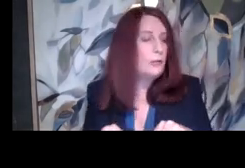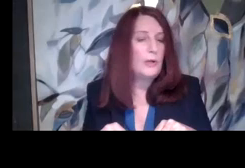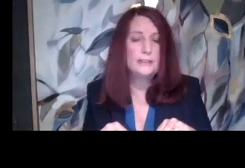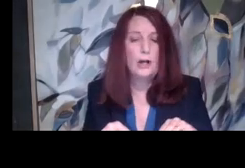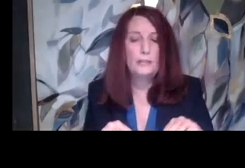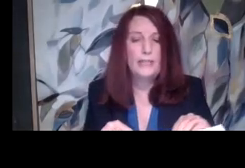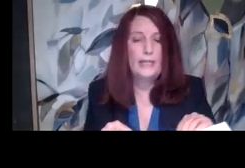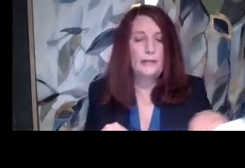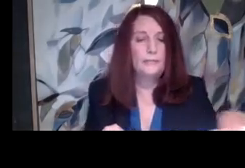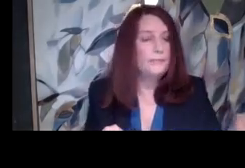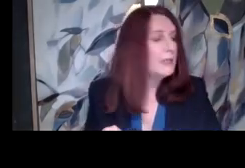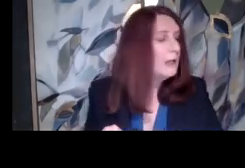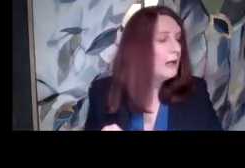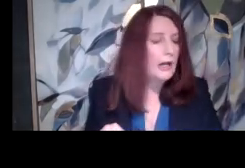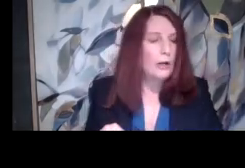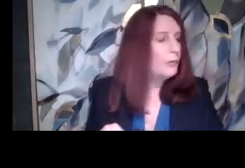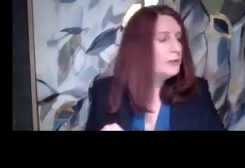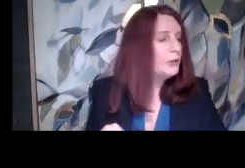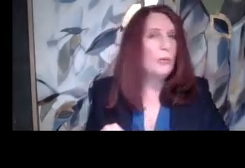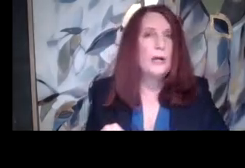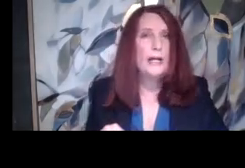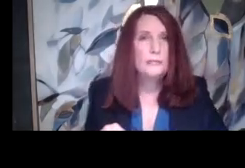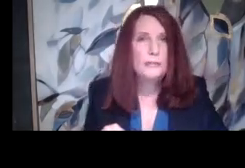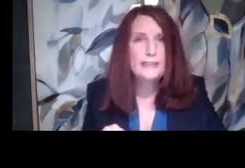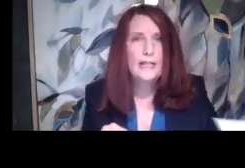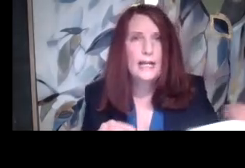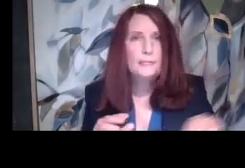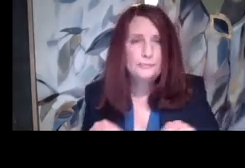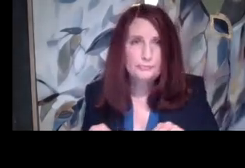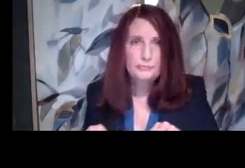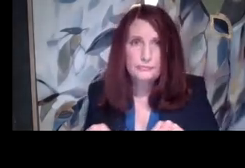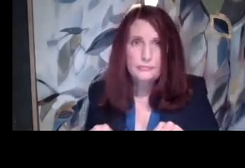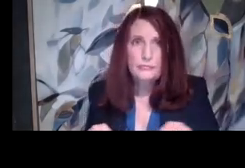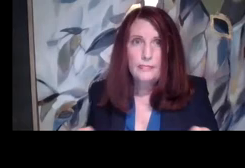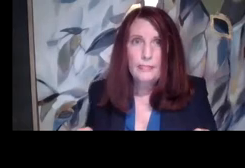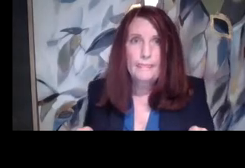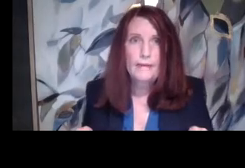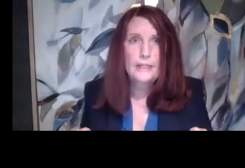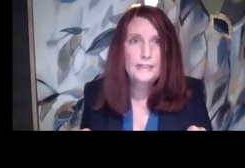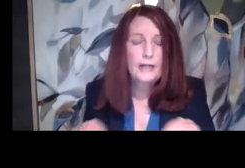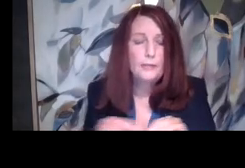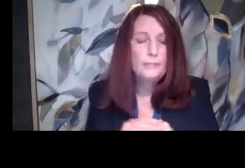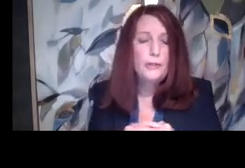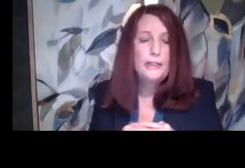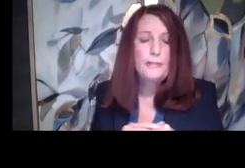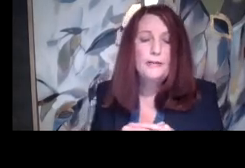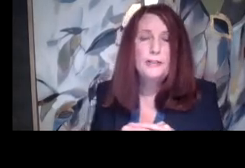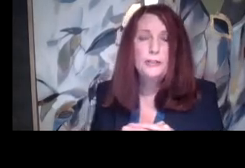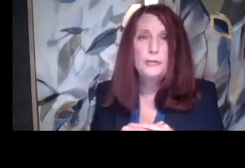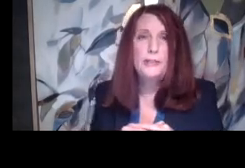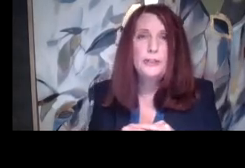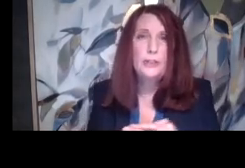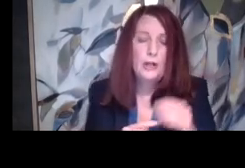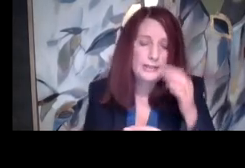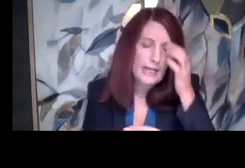anyone who wants a copy can. So, next slide is really about